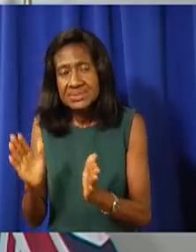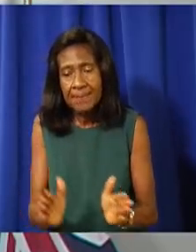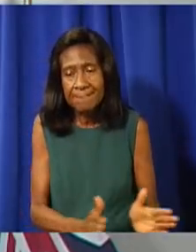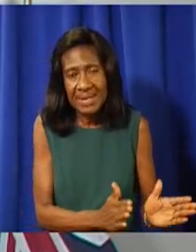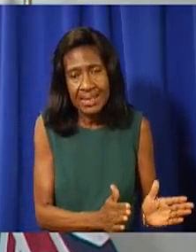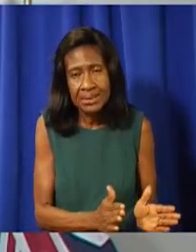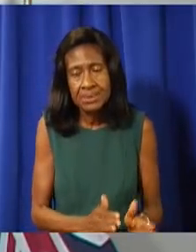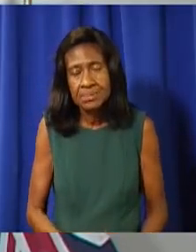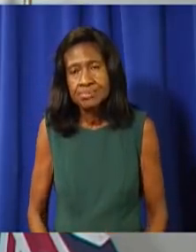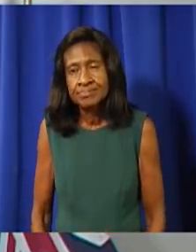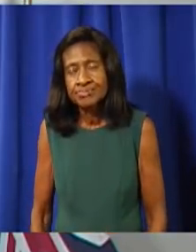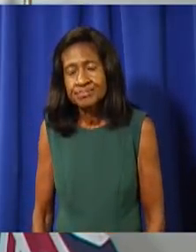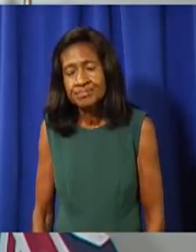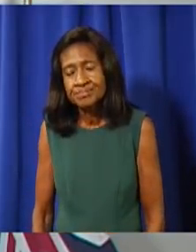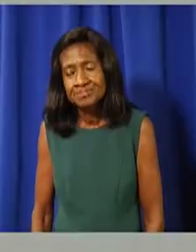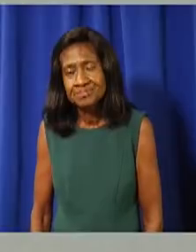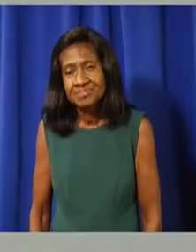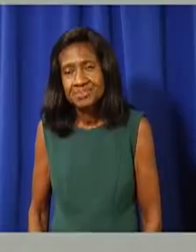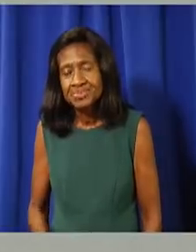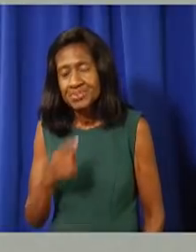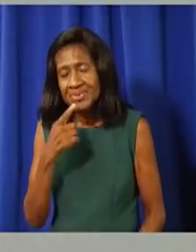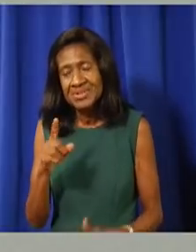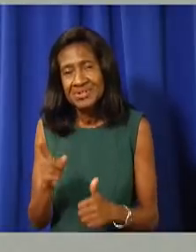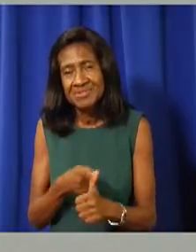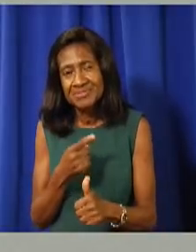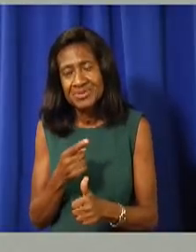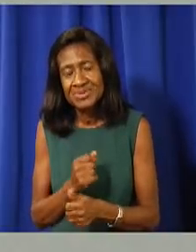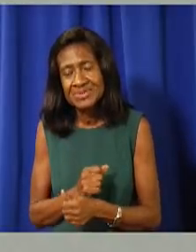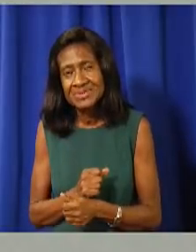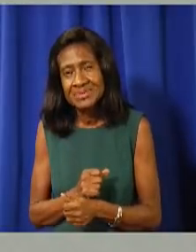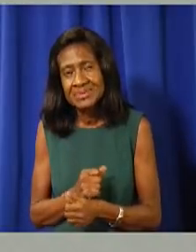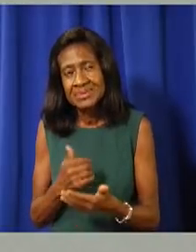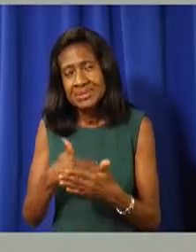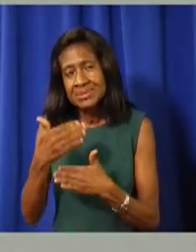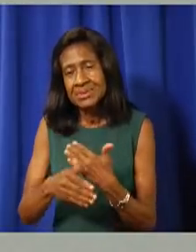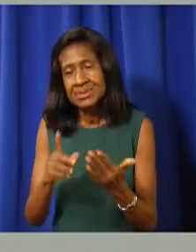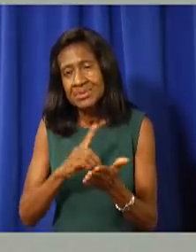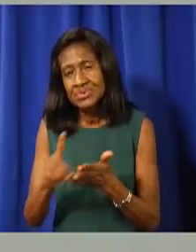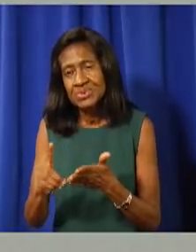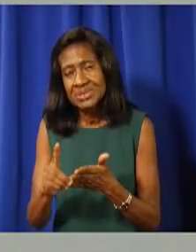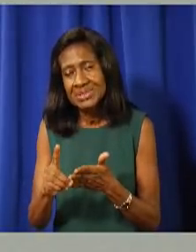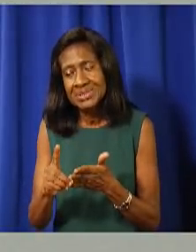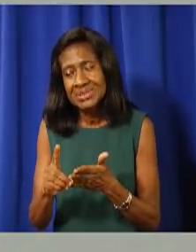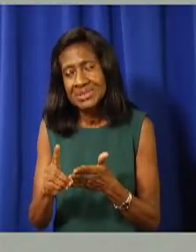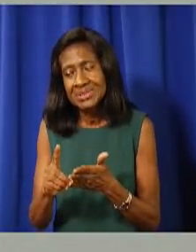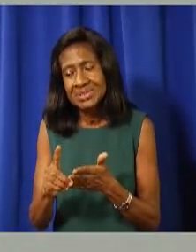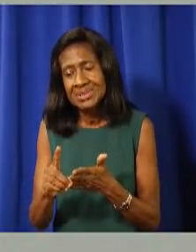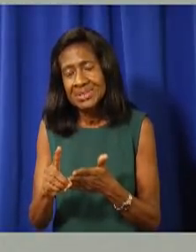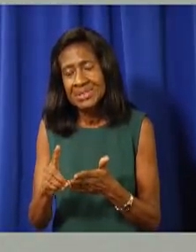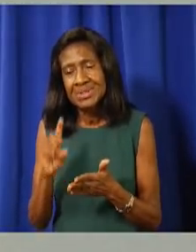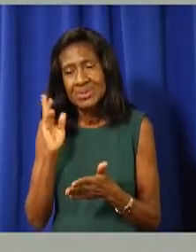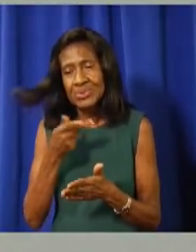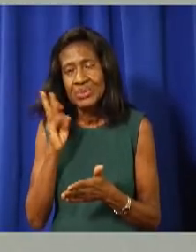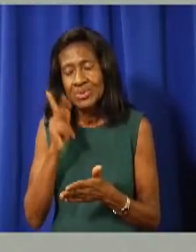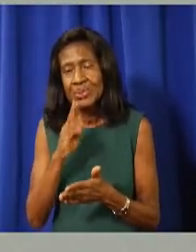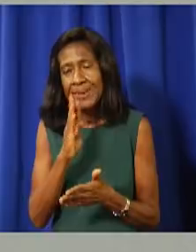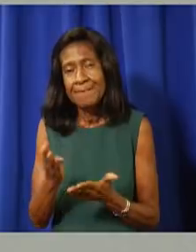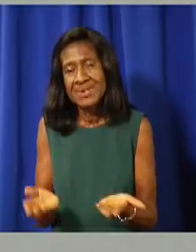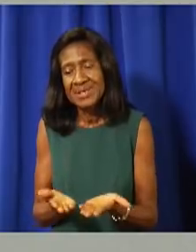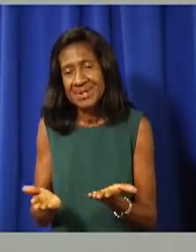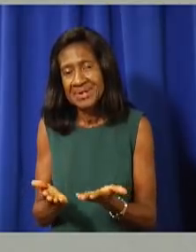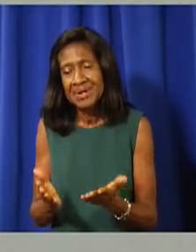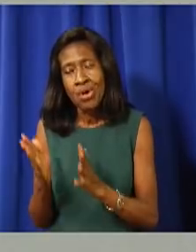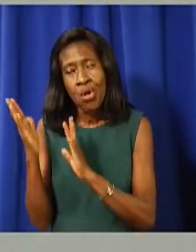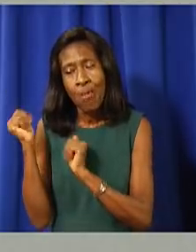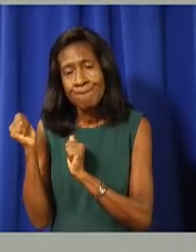Well, let me say first in relation to your earlier question, next week, tune in, be here. We may have an answer then